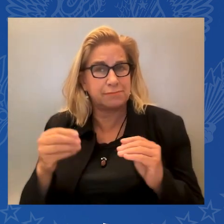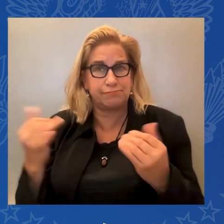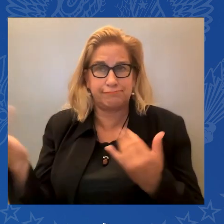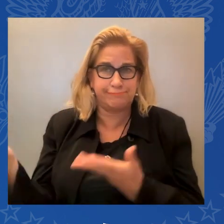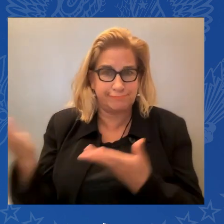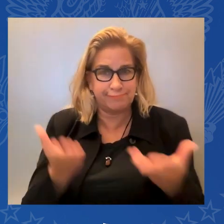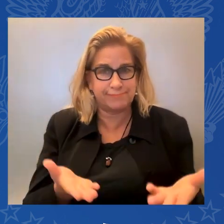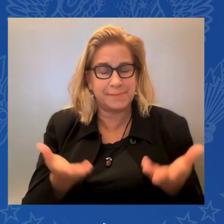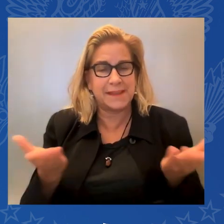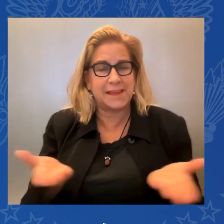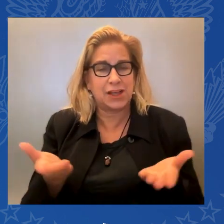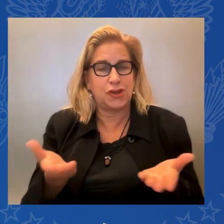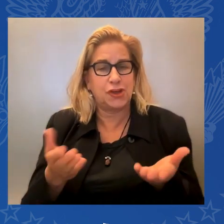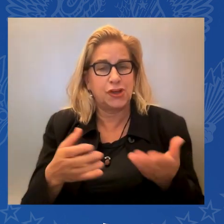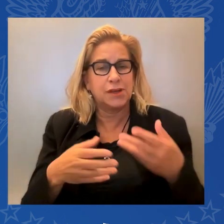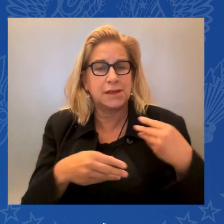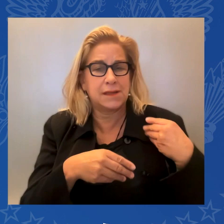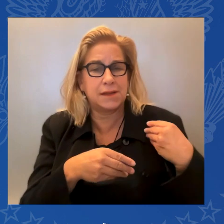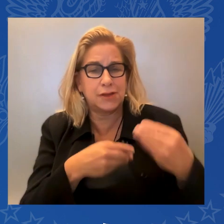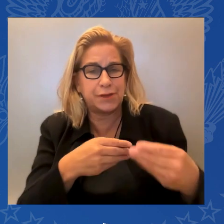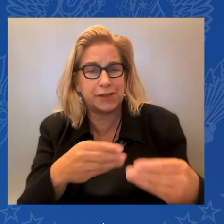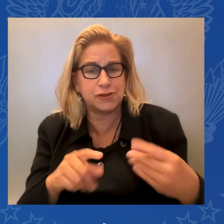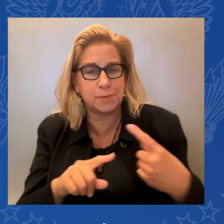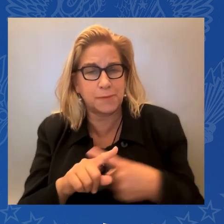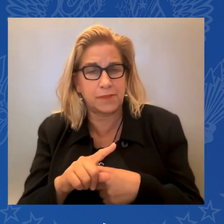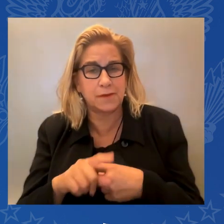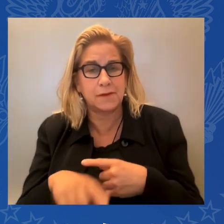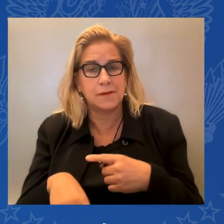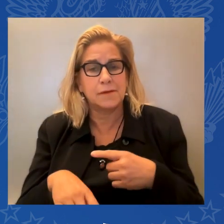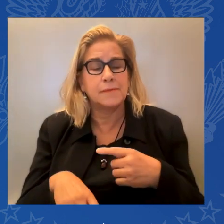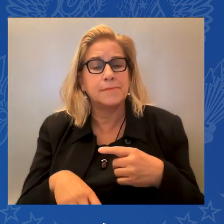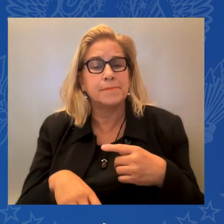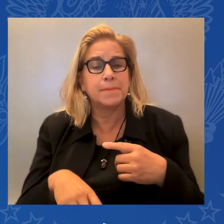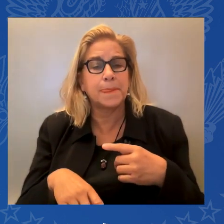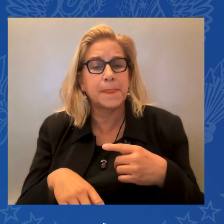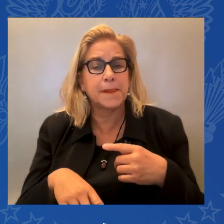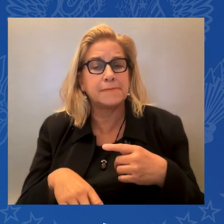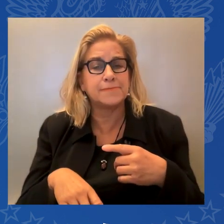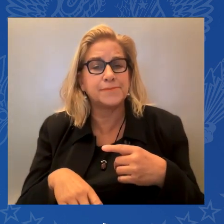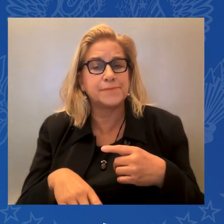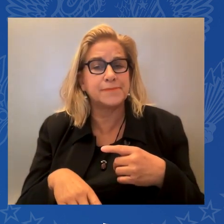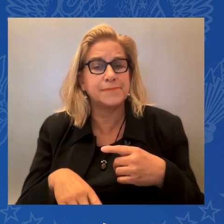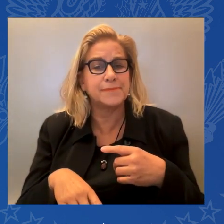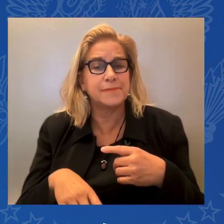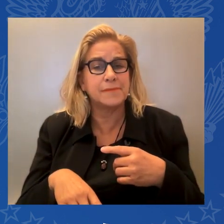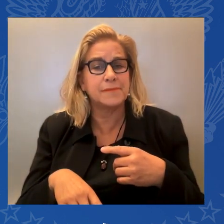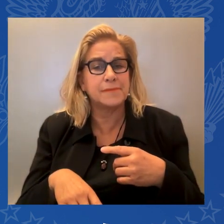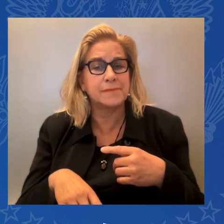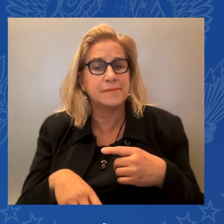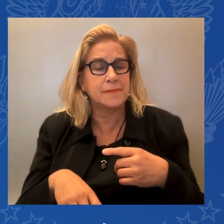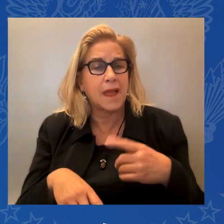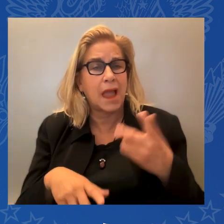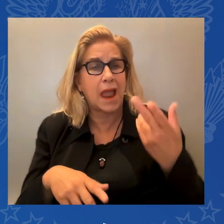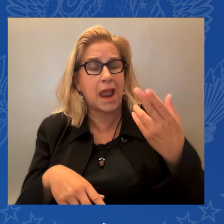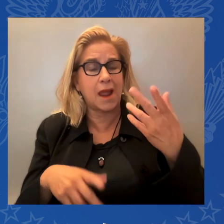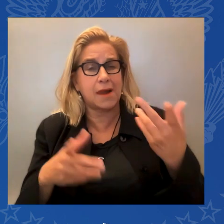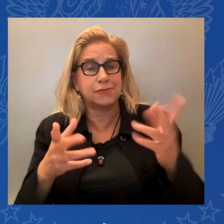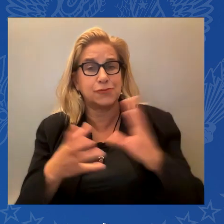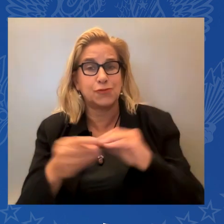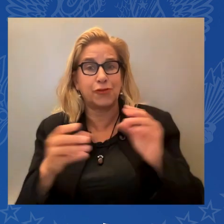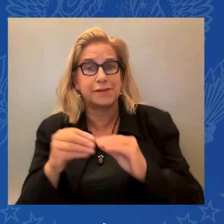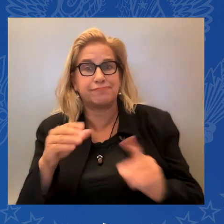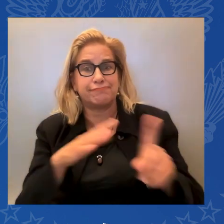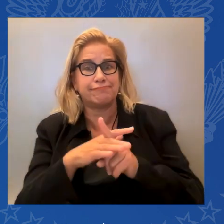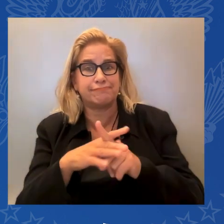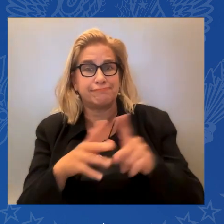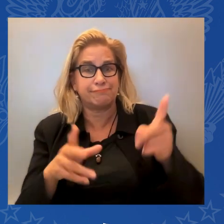grandparents and neighbors, teachers and mentors, whose everyday decisions shape our lives and